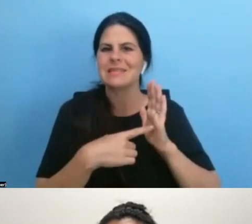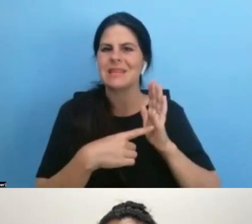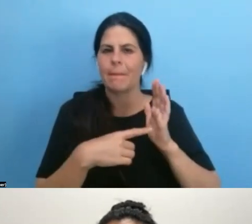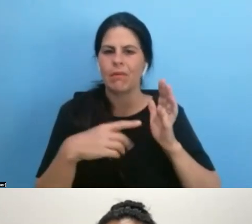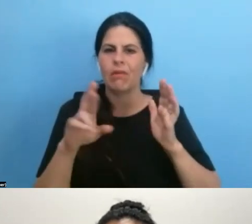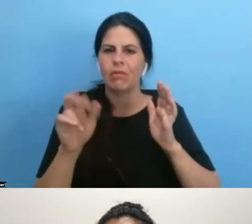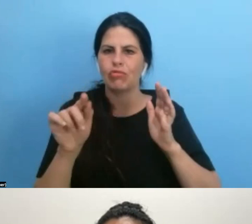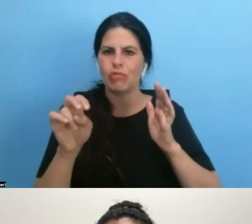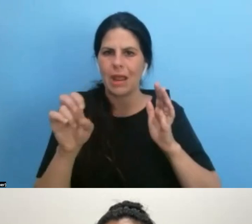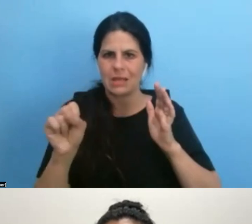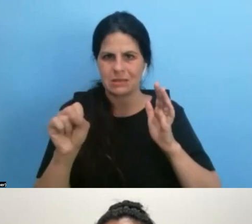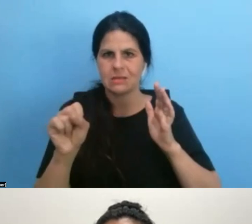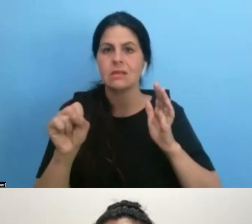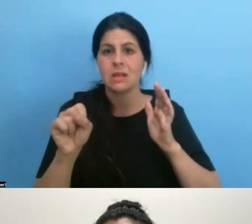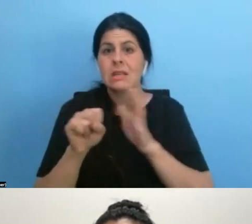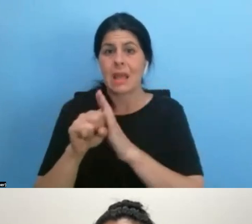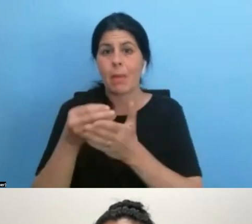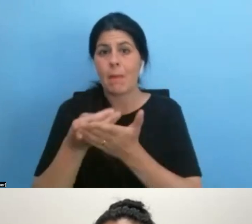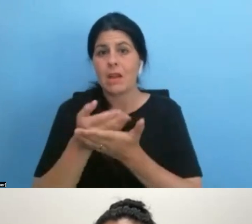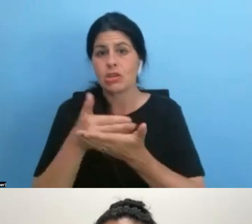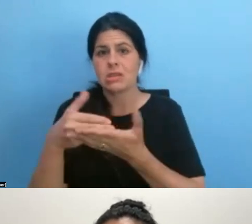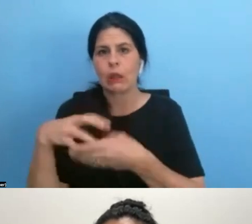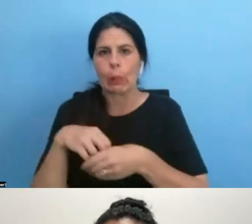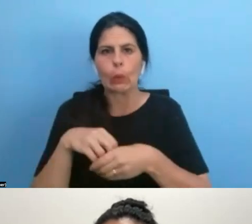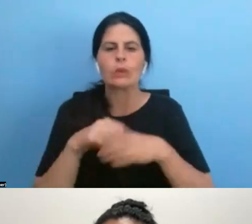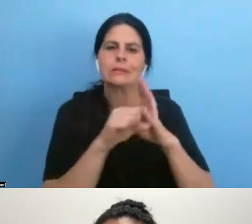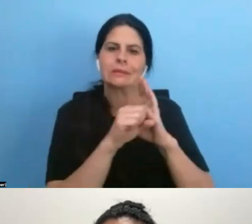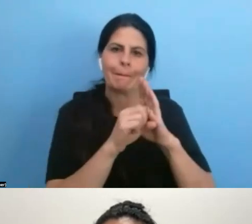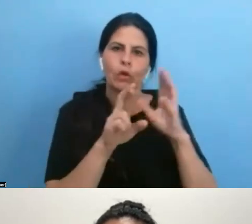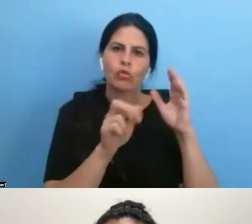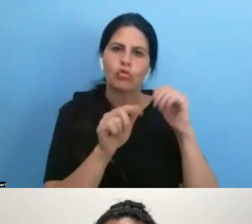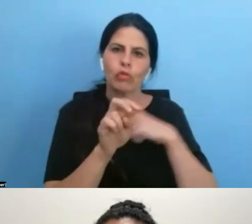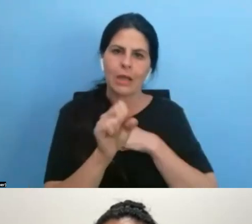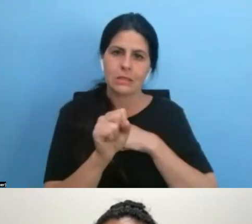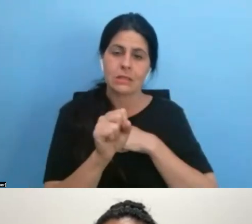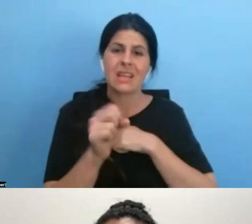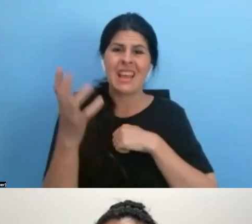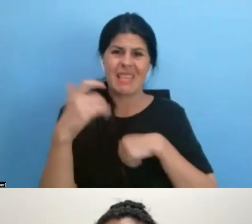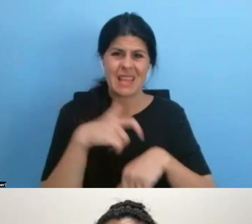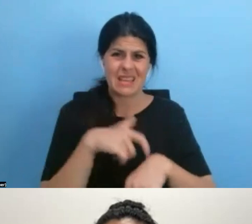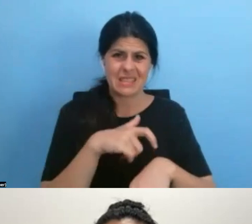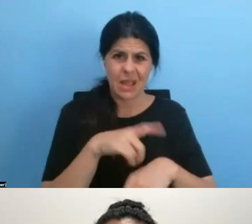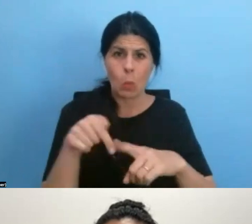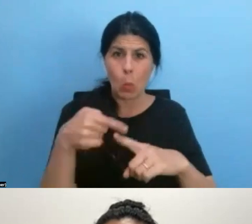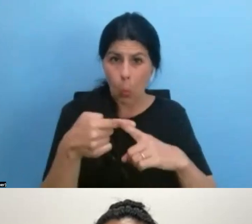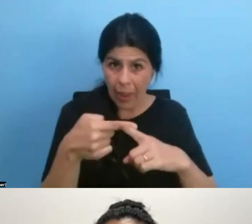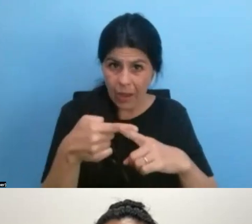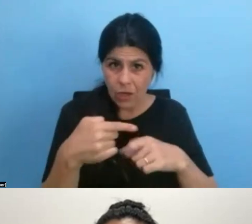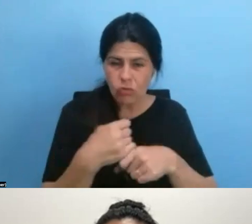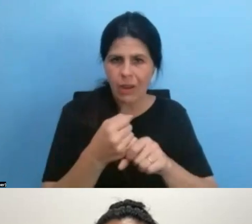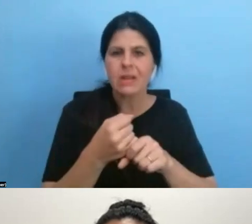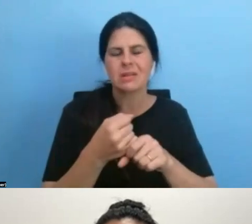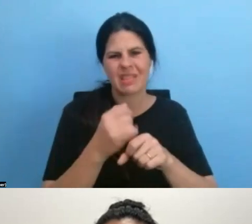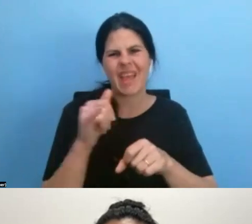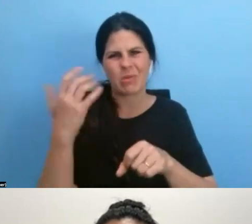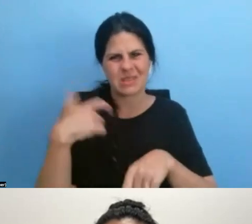sample rates in them. And those are at the time that the budgets were created, what would be considered industry standard rates. So it's not super